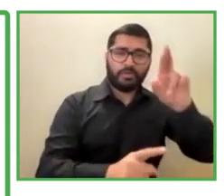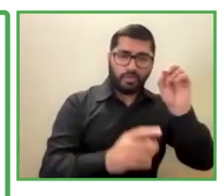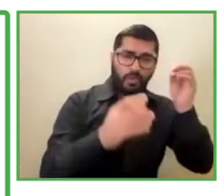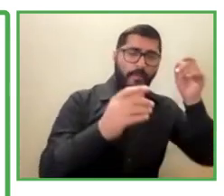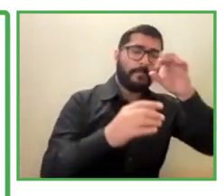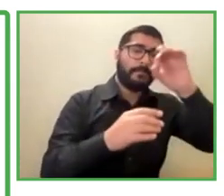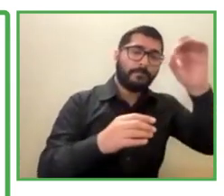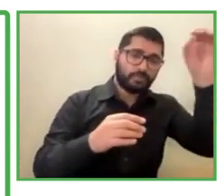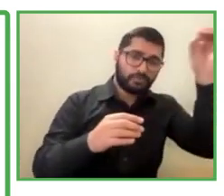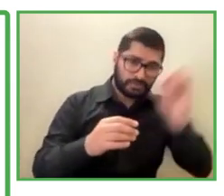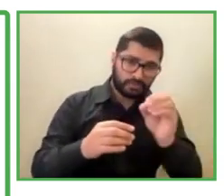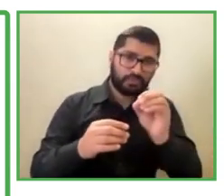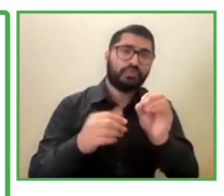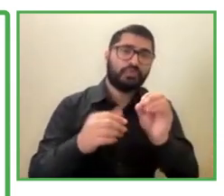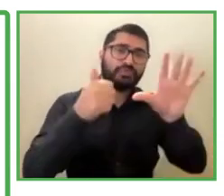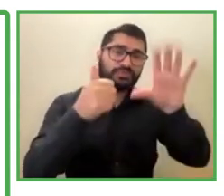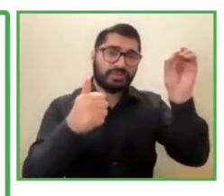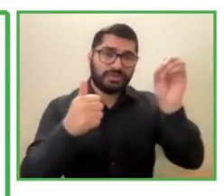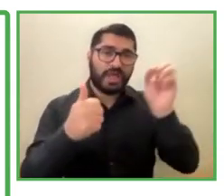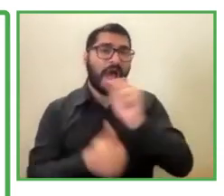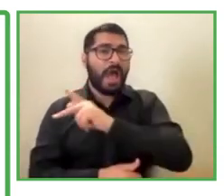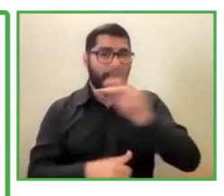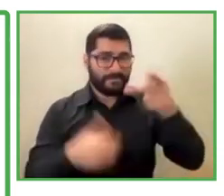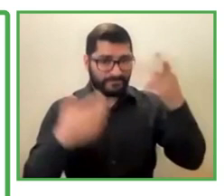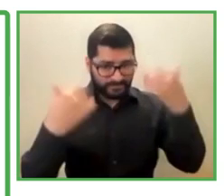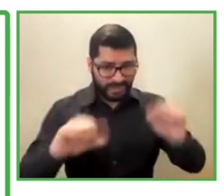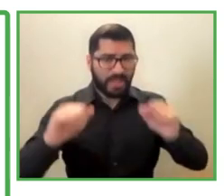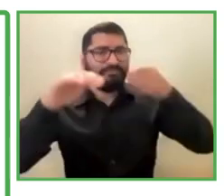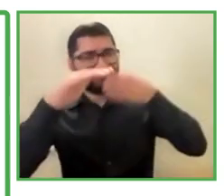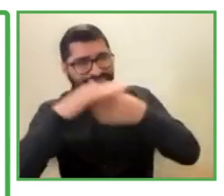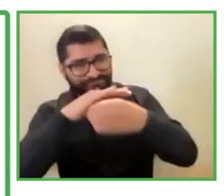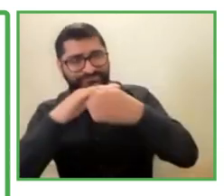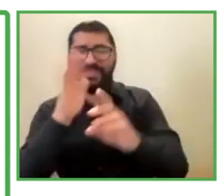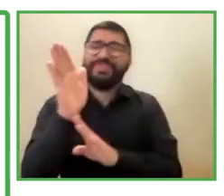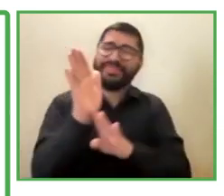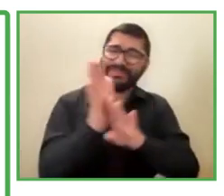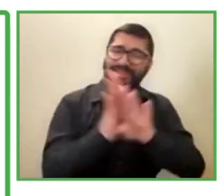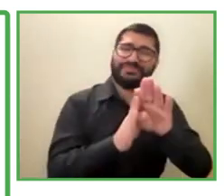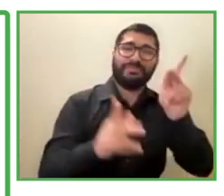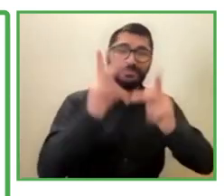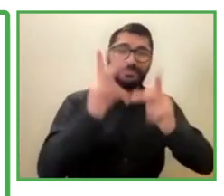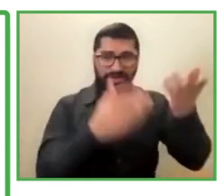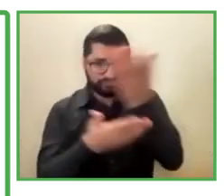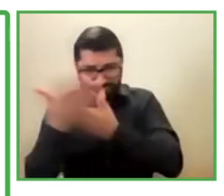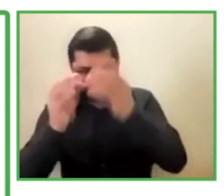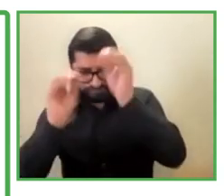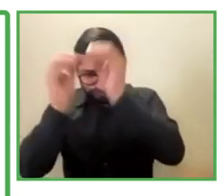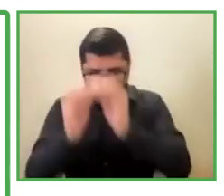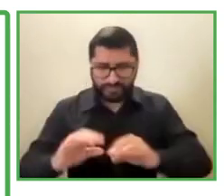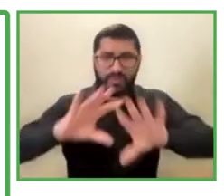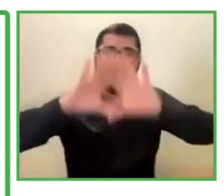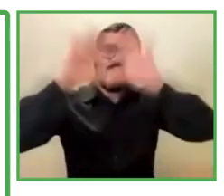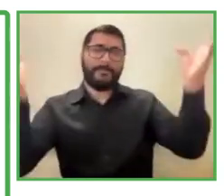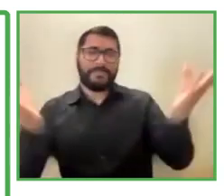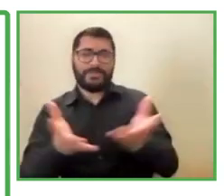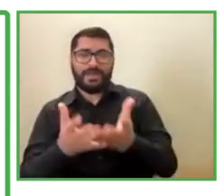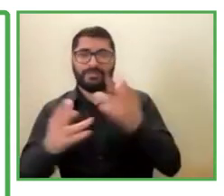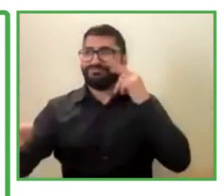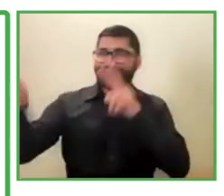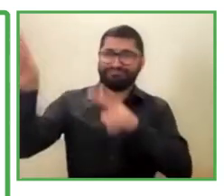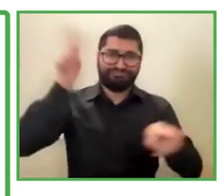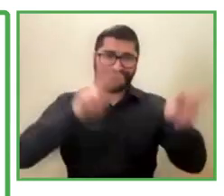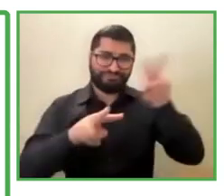principle designs. Now, what is also very interesting and innovative about our practice about disability